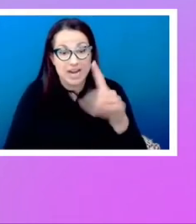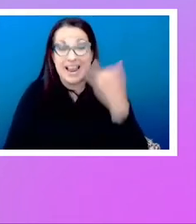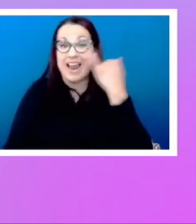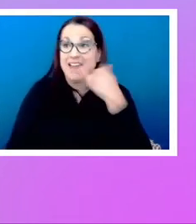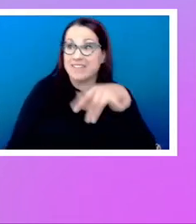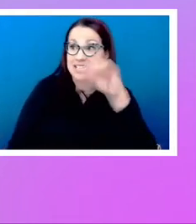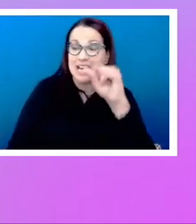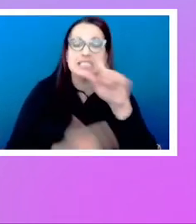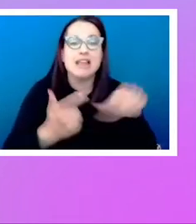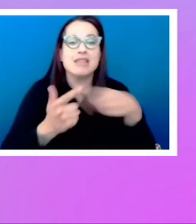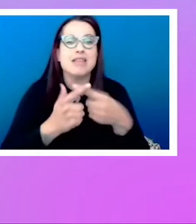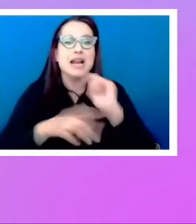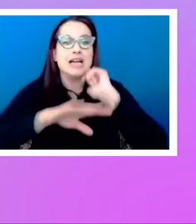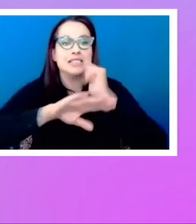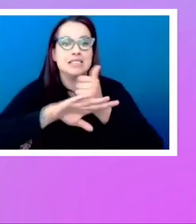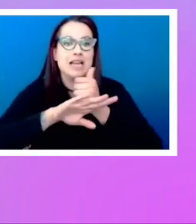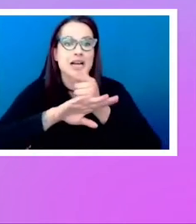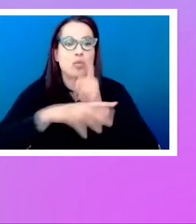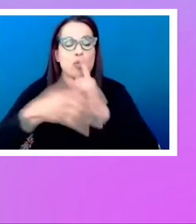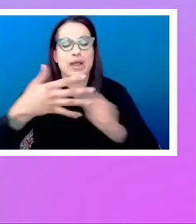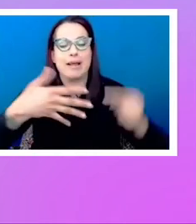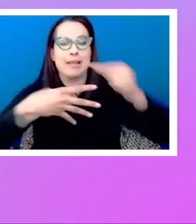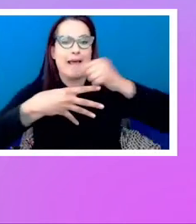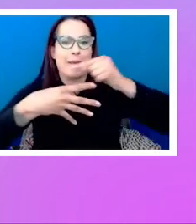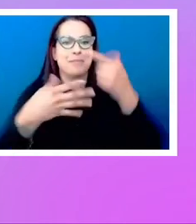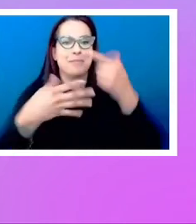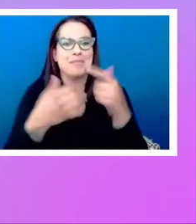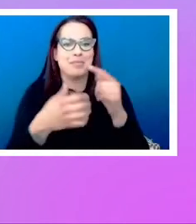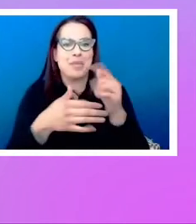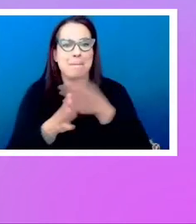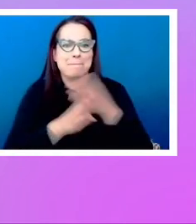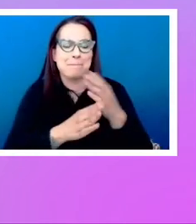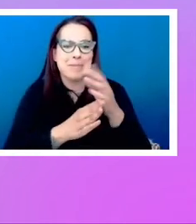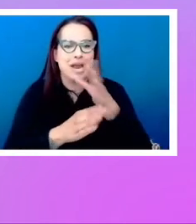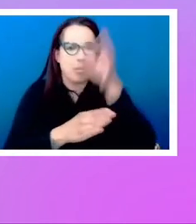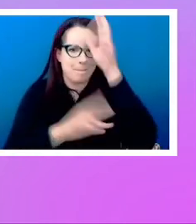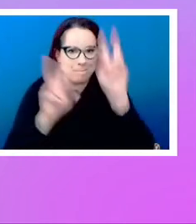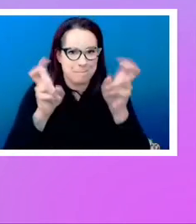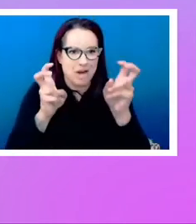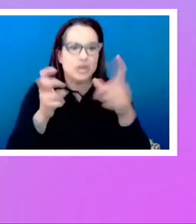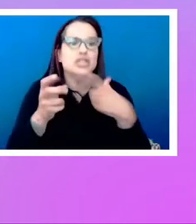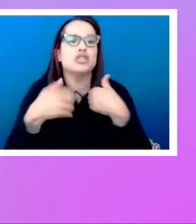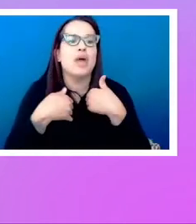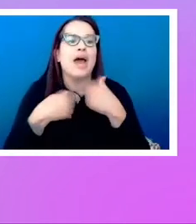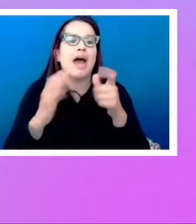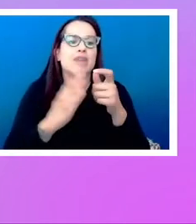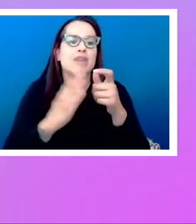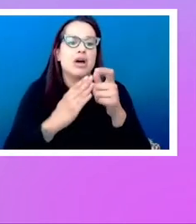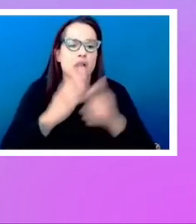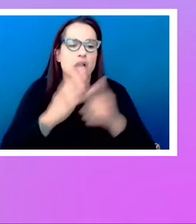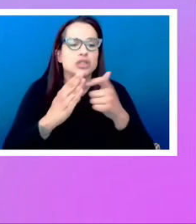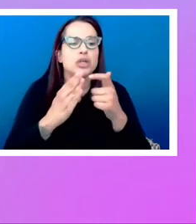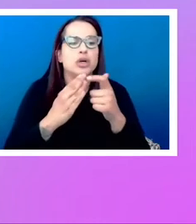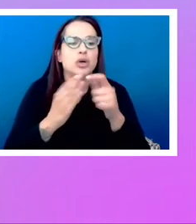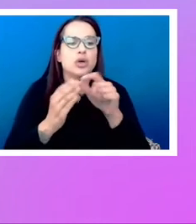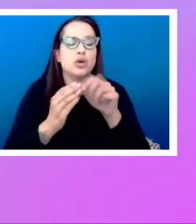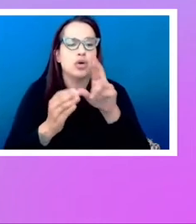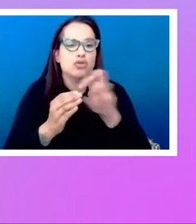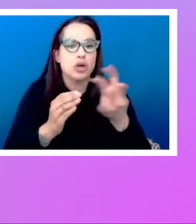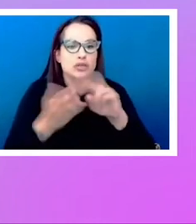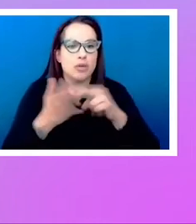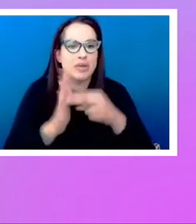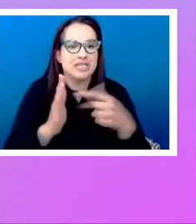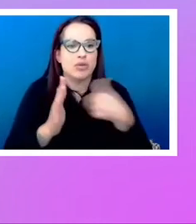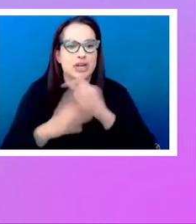the main parent to have grid auto rows of auto 1fr auto. So we're creating a pattern of three rows.